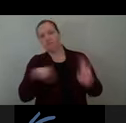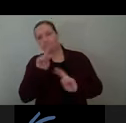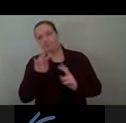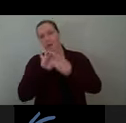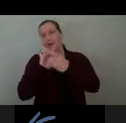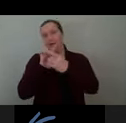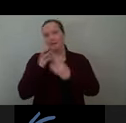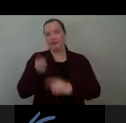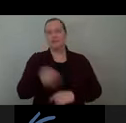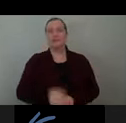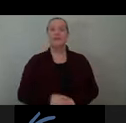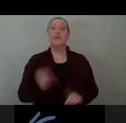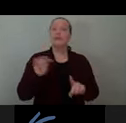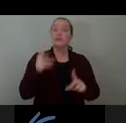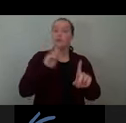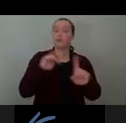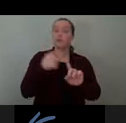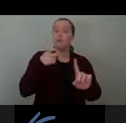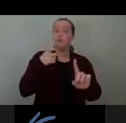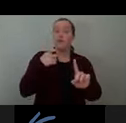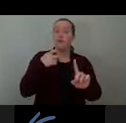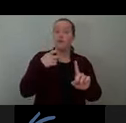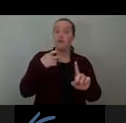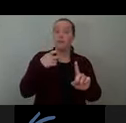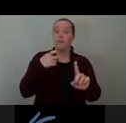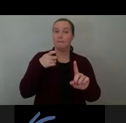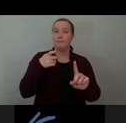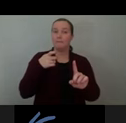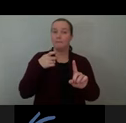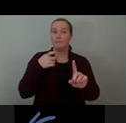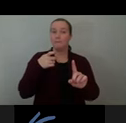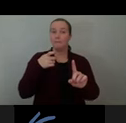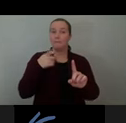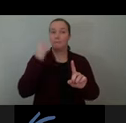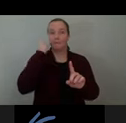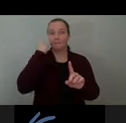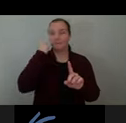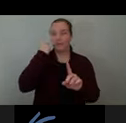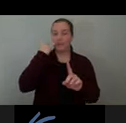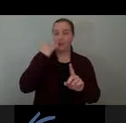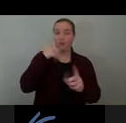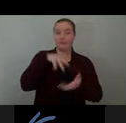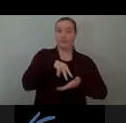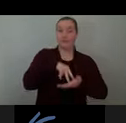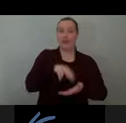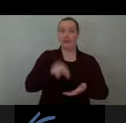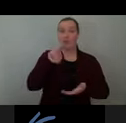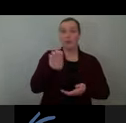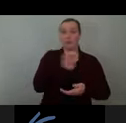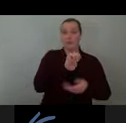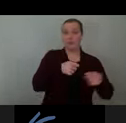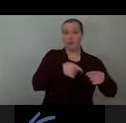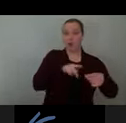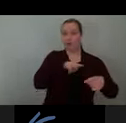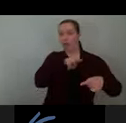This is a view from the south, sort of from the looking south from the northeast corner of central in Lickshore. We were very much interested